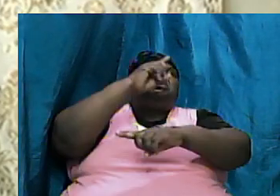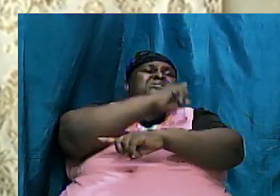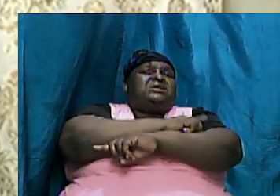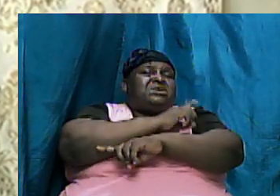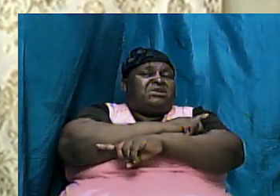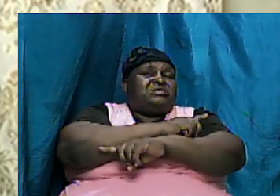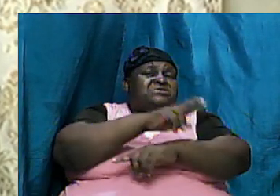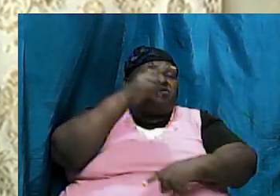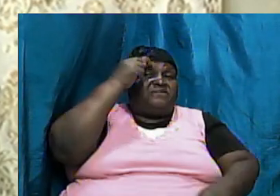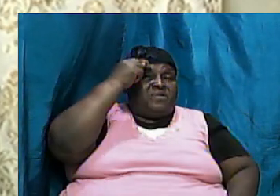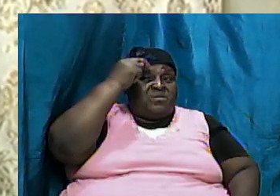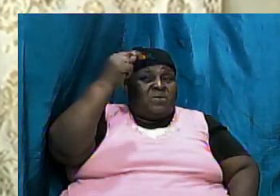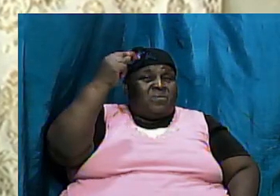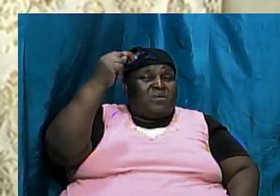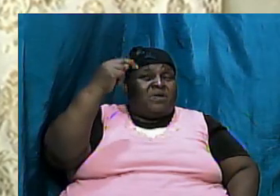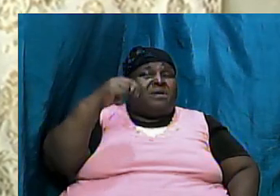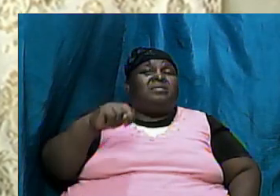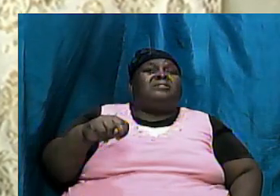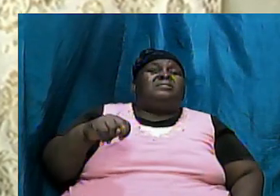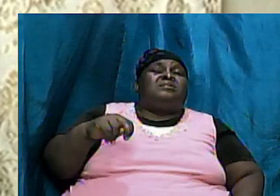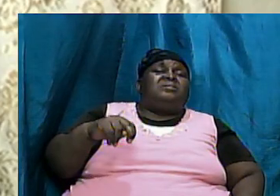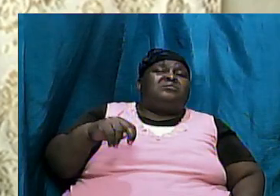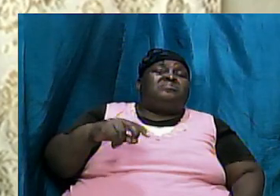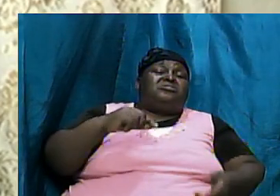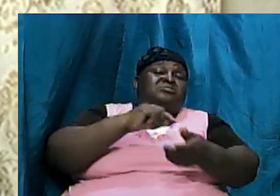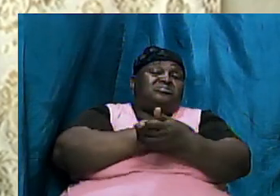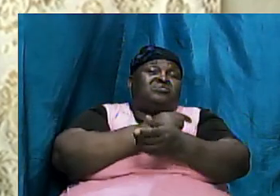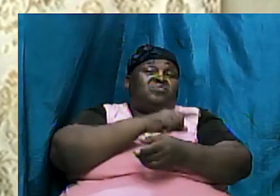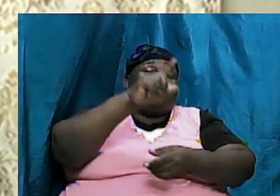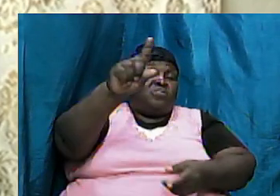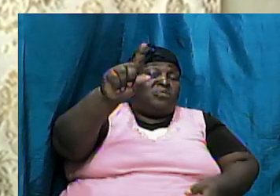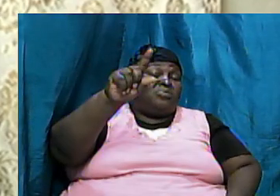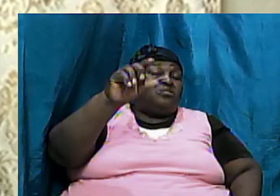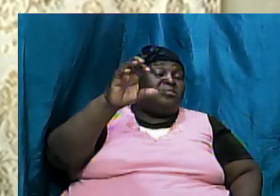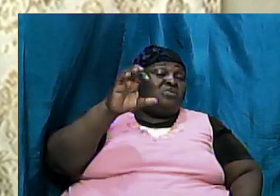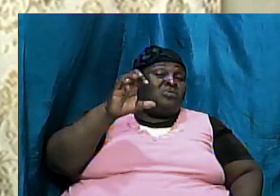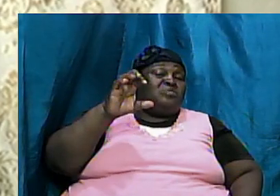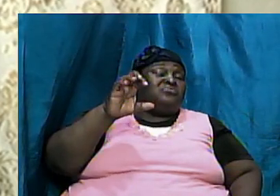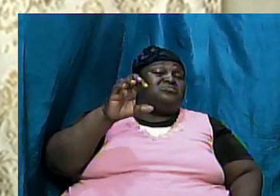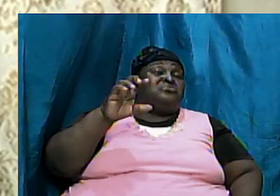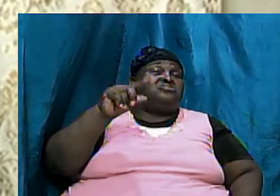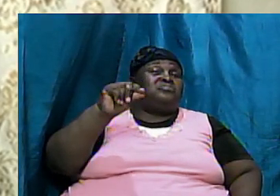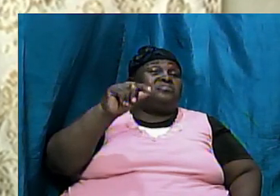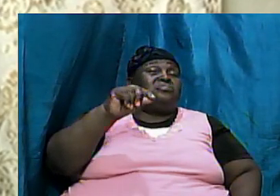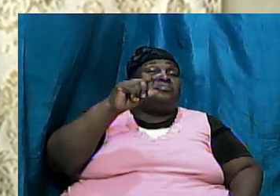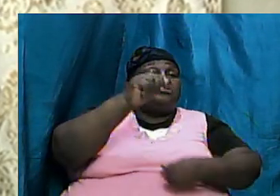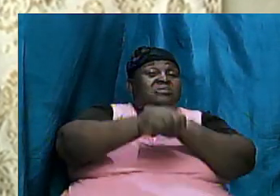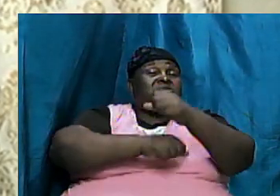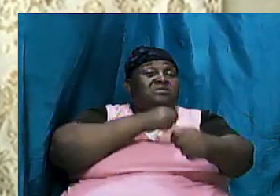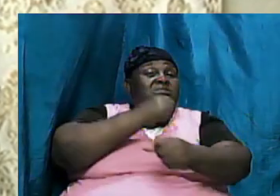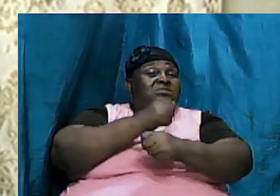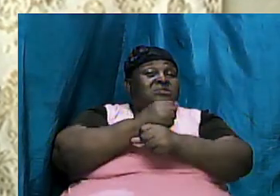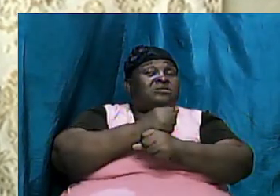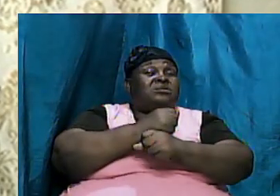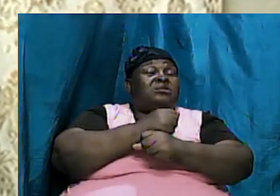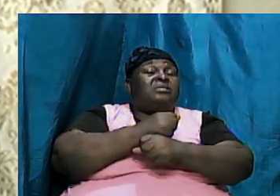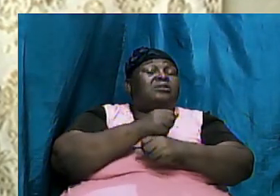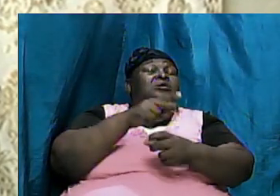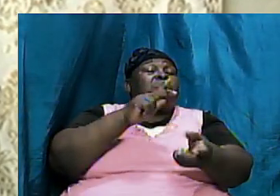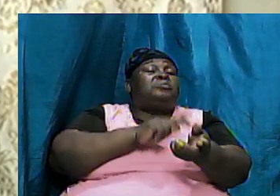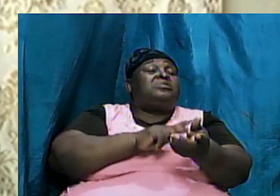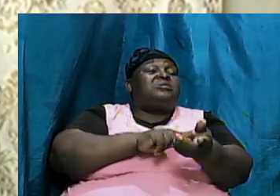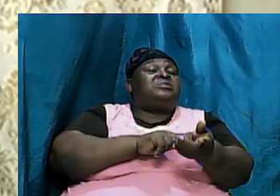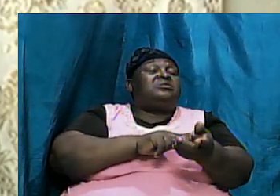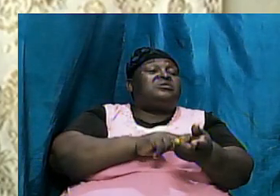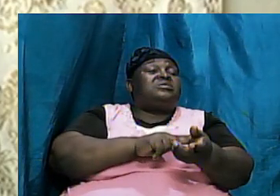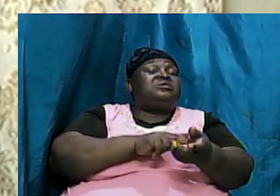didn't say how long he waited but Genesis tells us that it was 120 years Peter is corroborating and